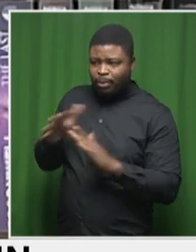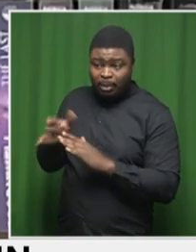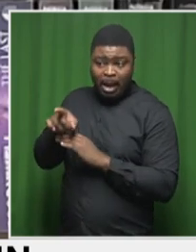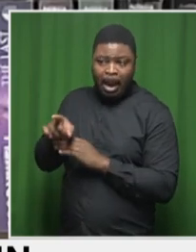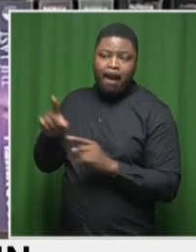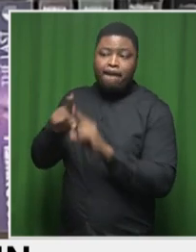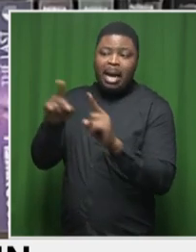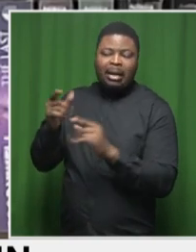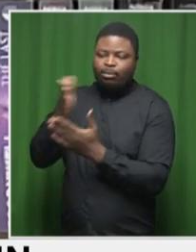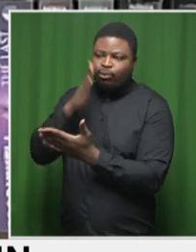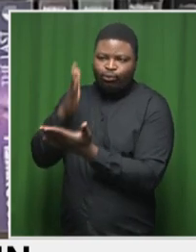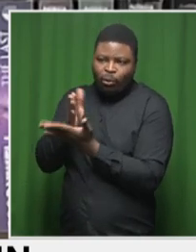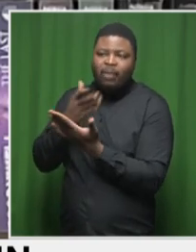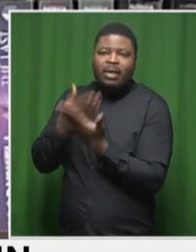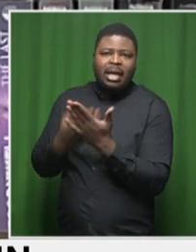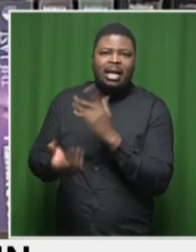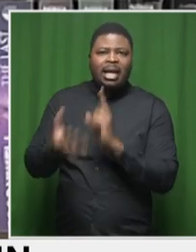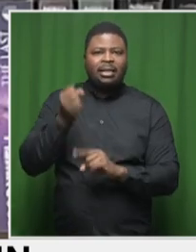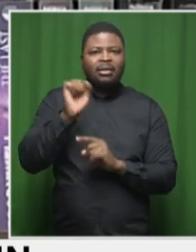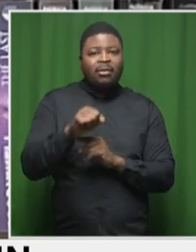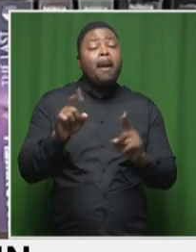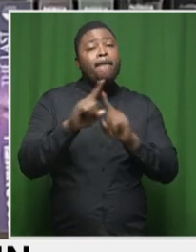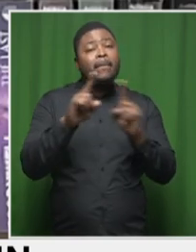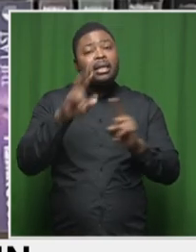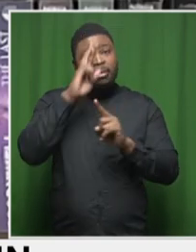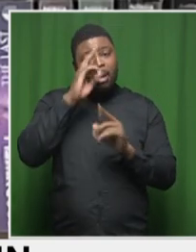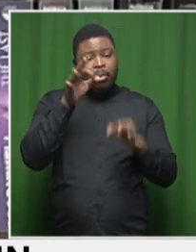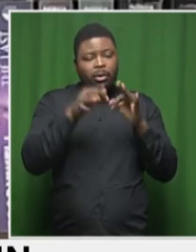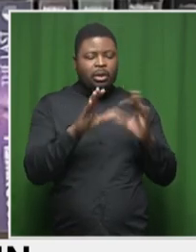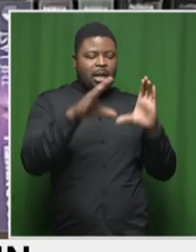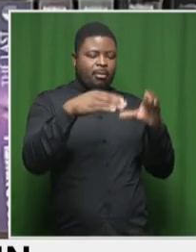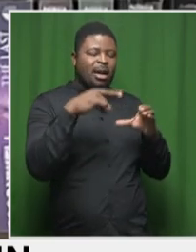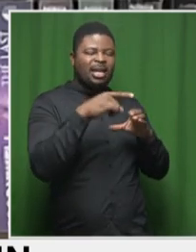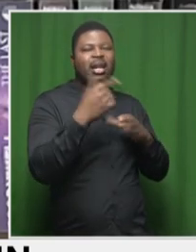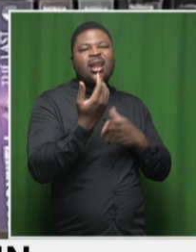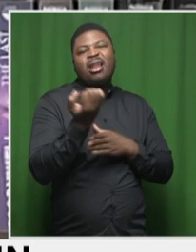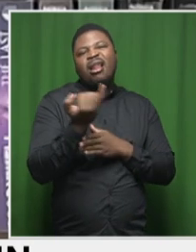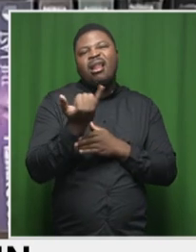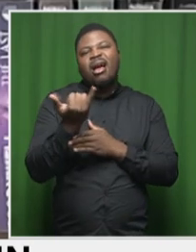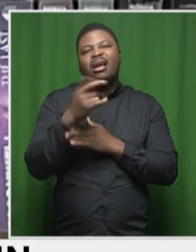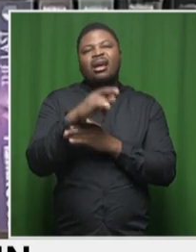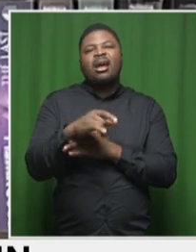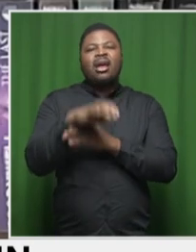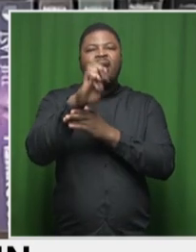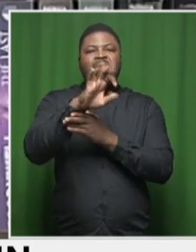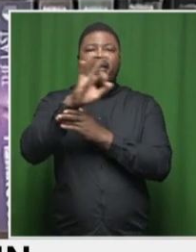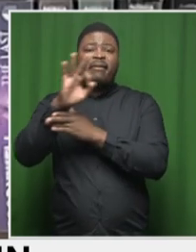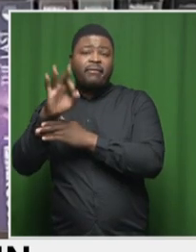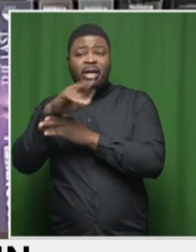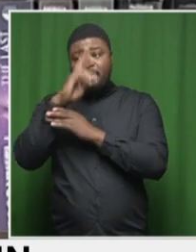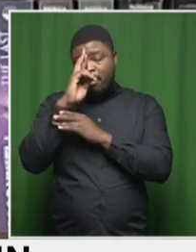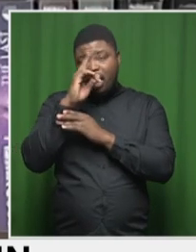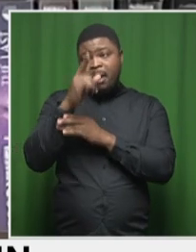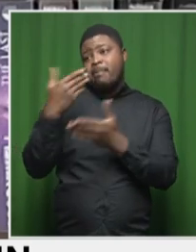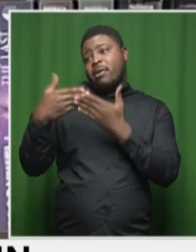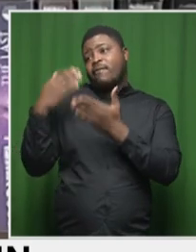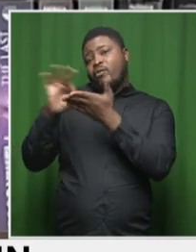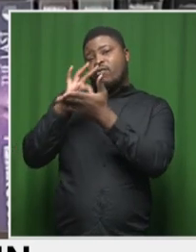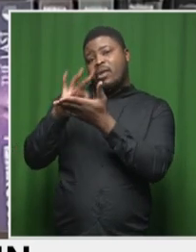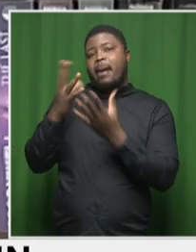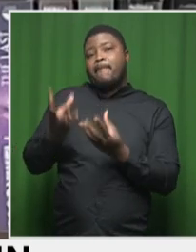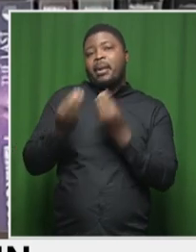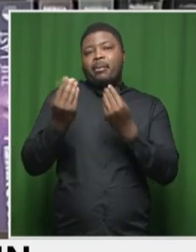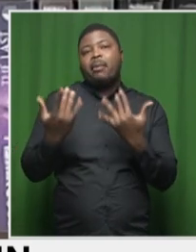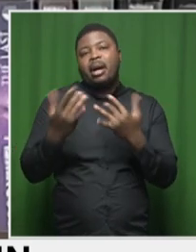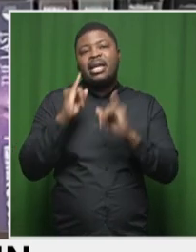And, you know, the parties like the EFF, has, pretend 11%, want those